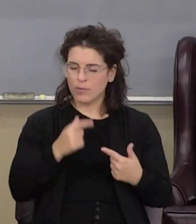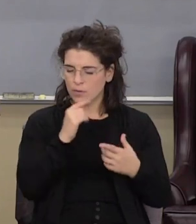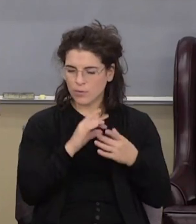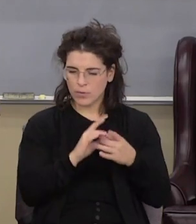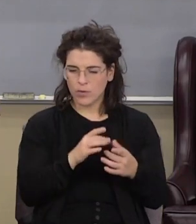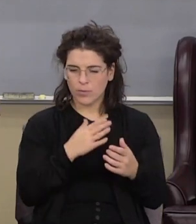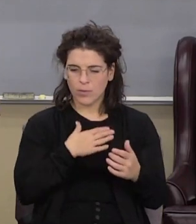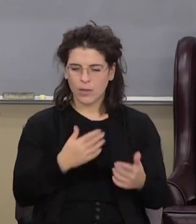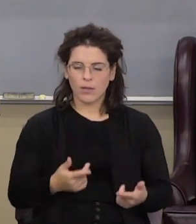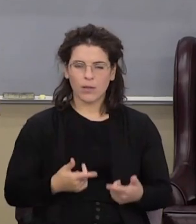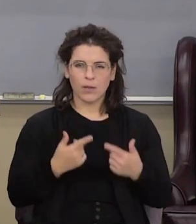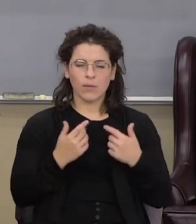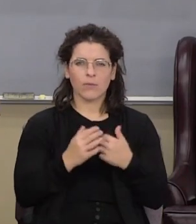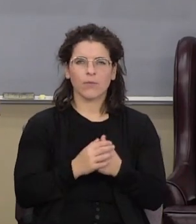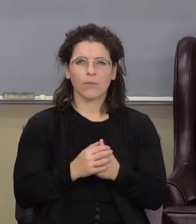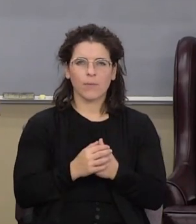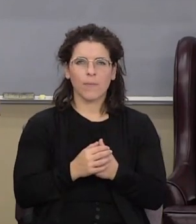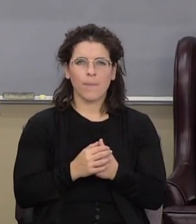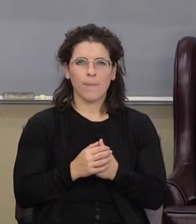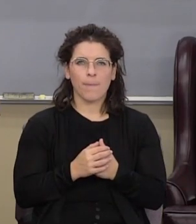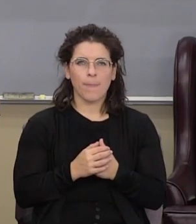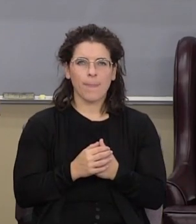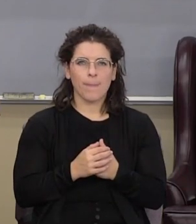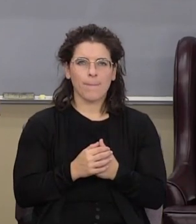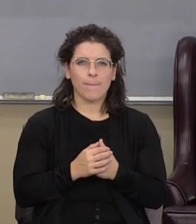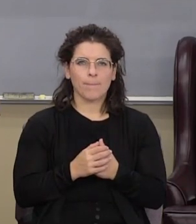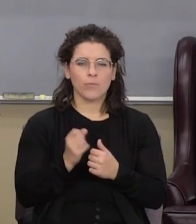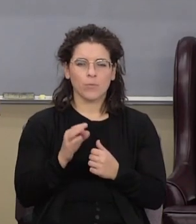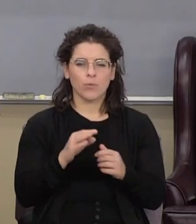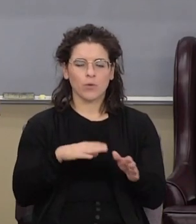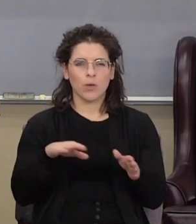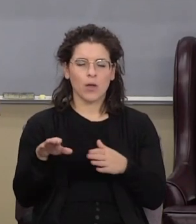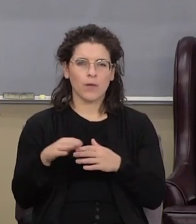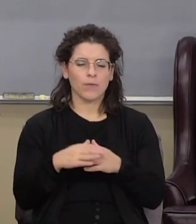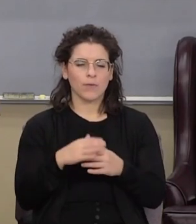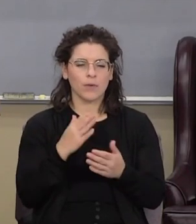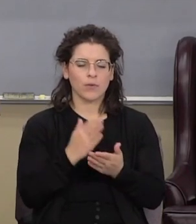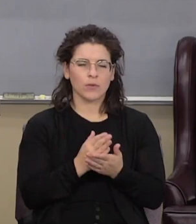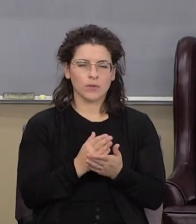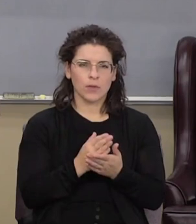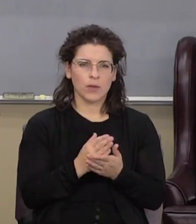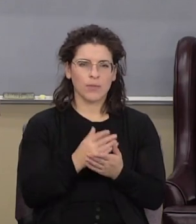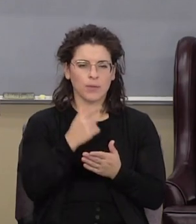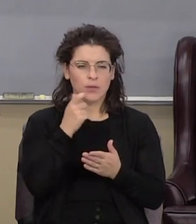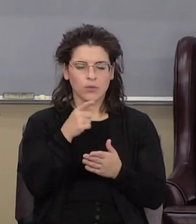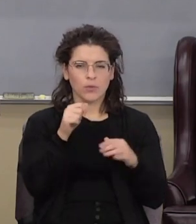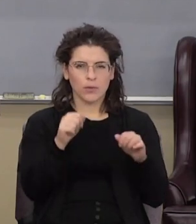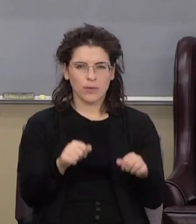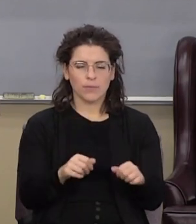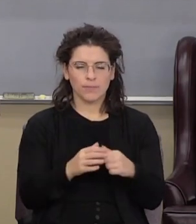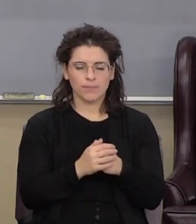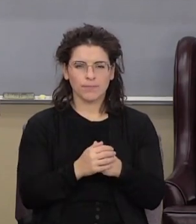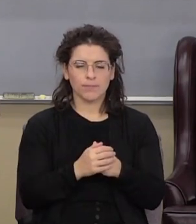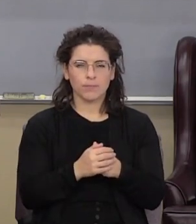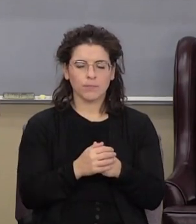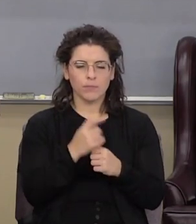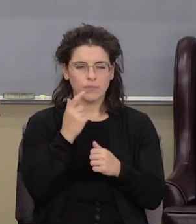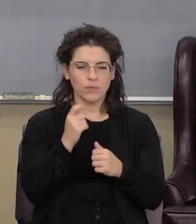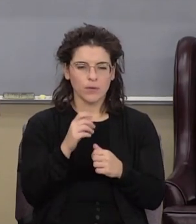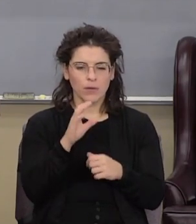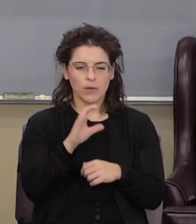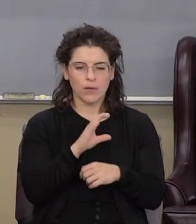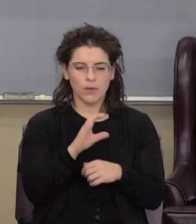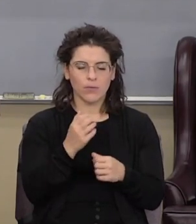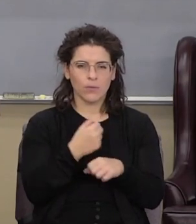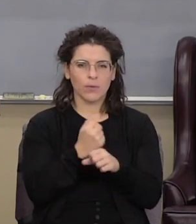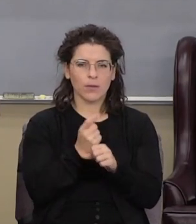my life get out of my life and you put it off and you stop because you can because Calvary sets you